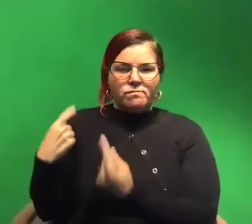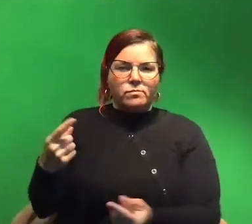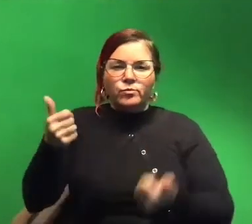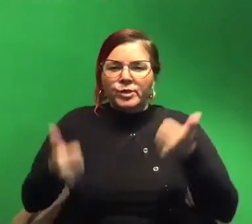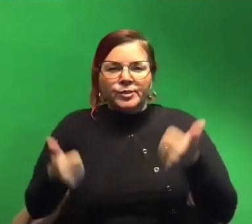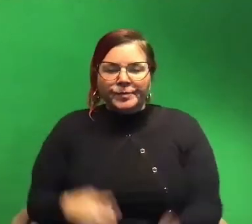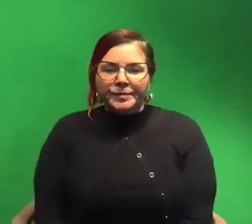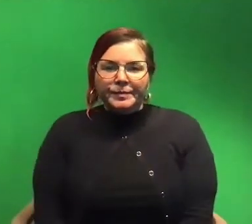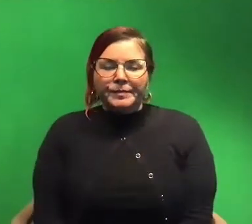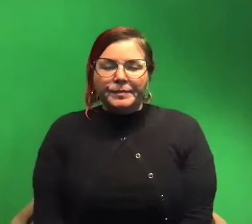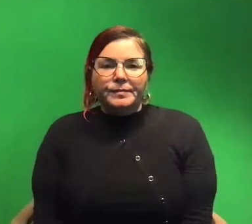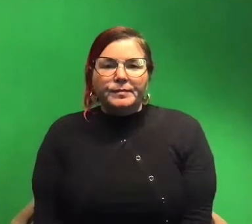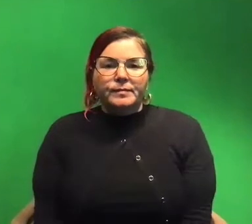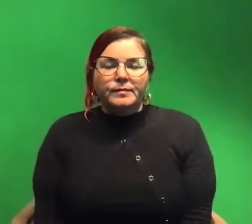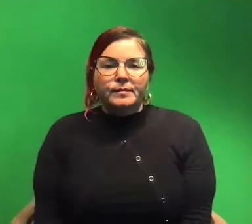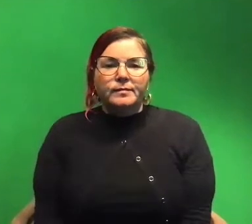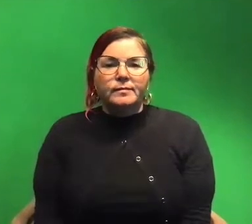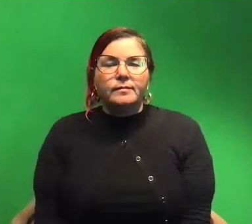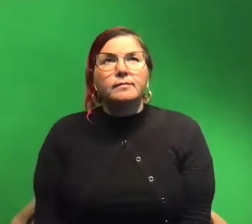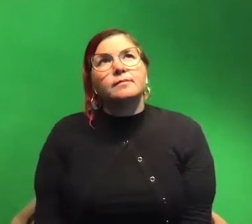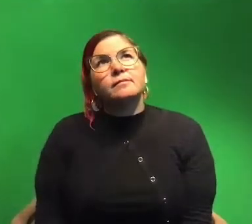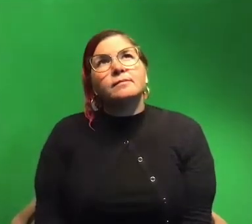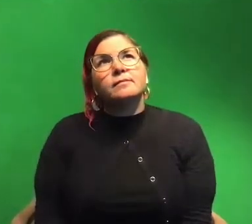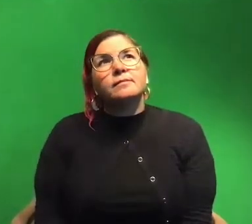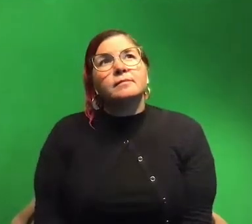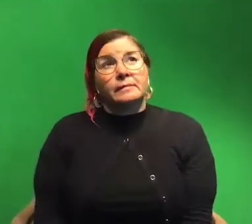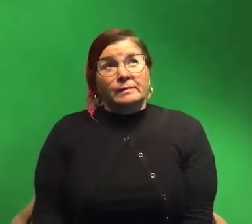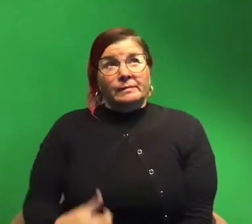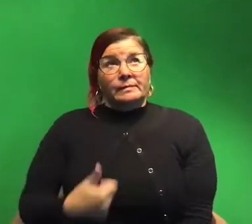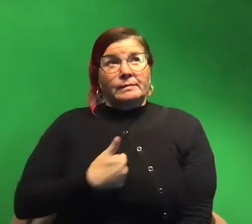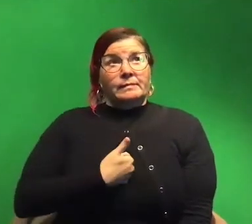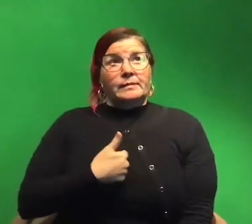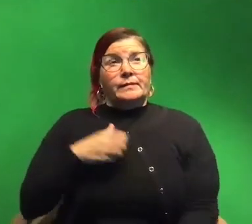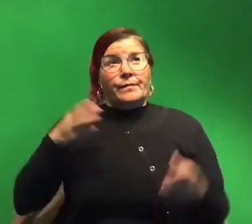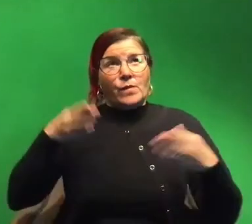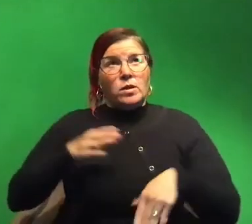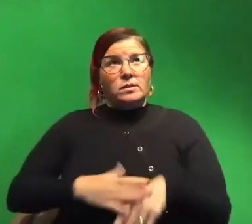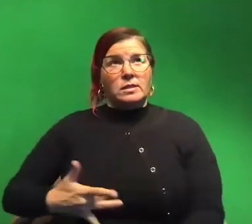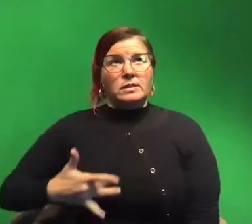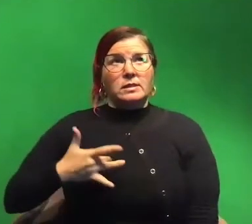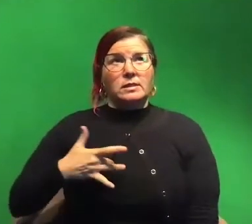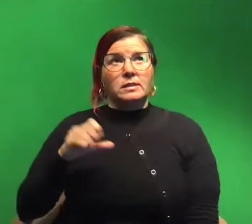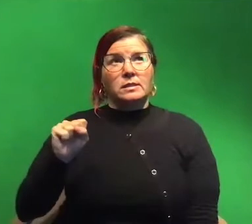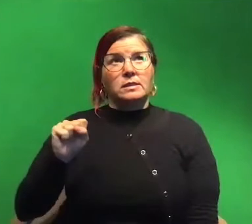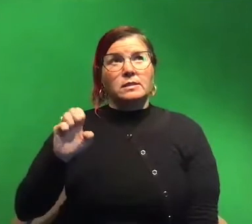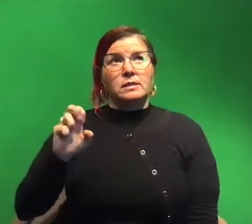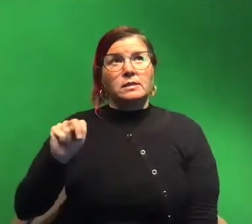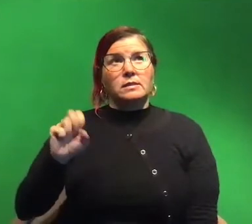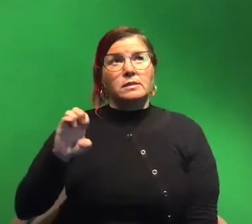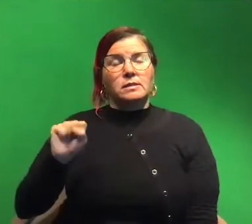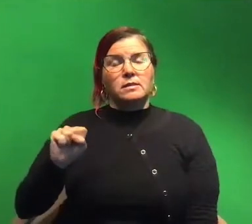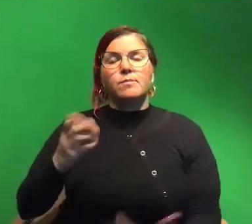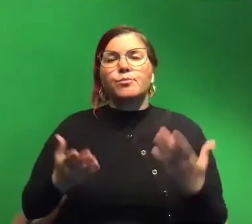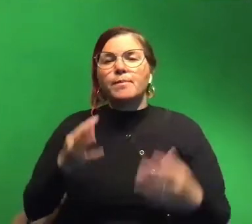be? Um if I was just focused on senses it'd probably be the strawberry